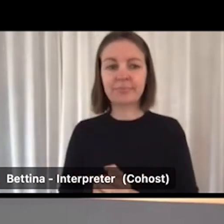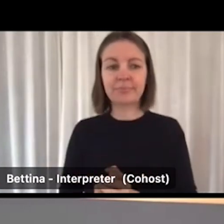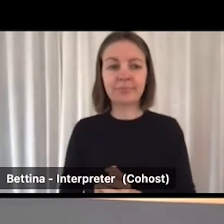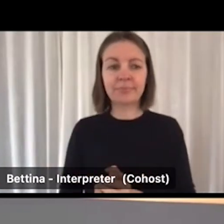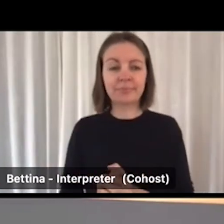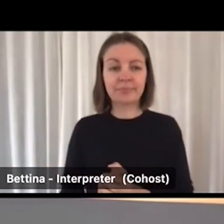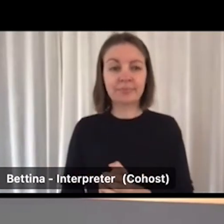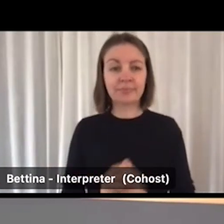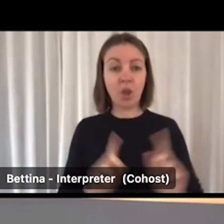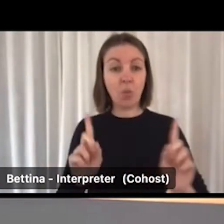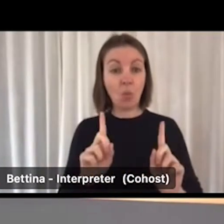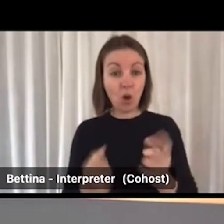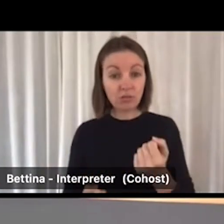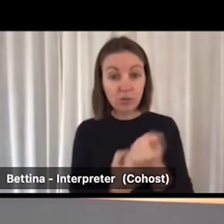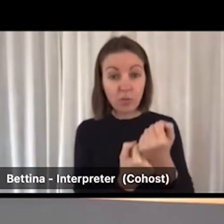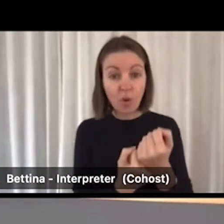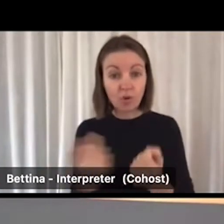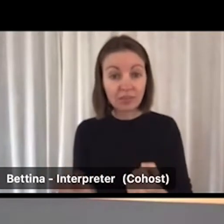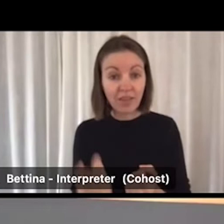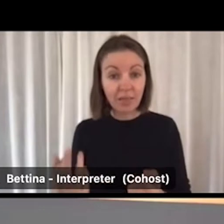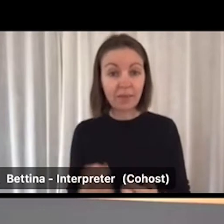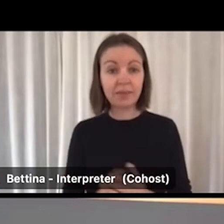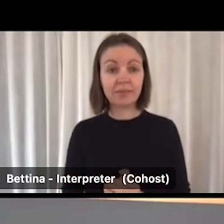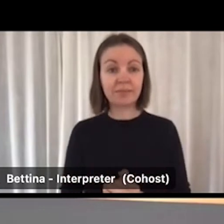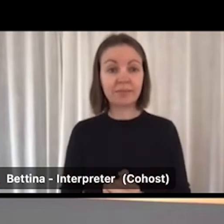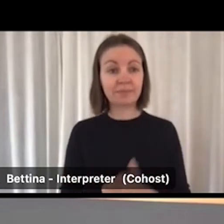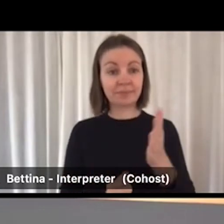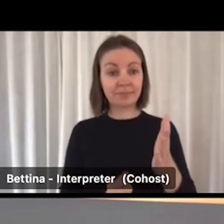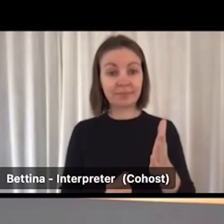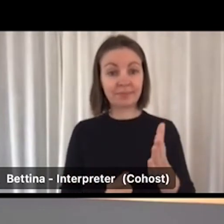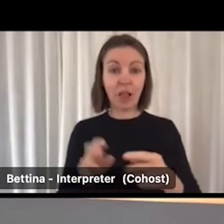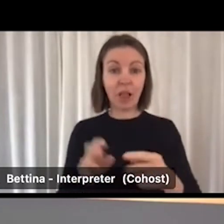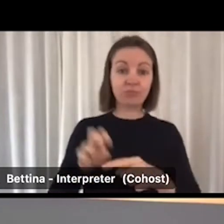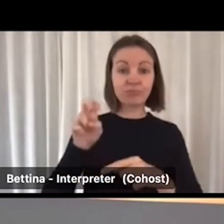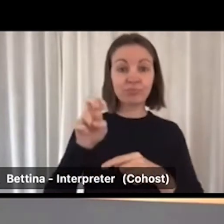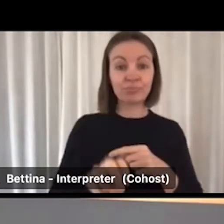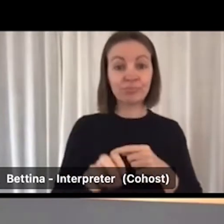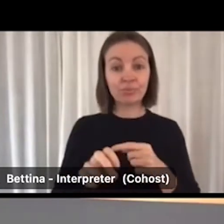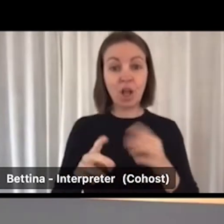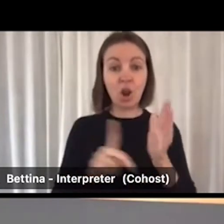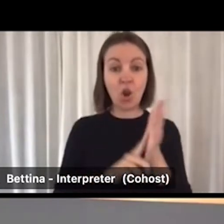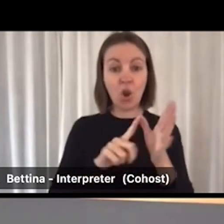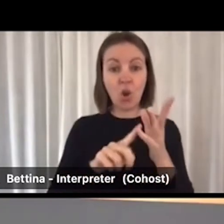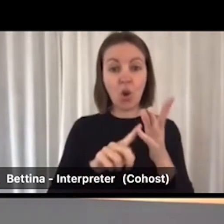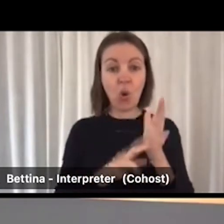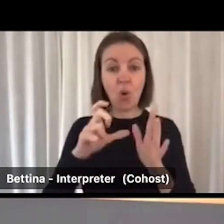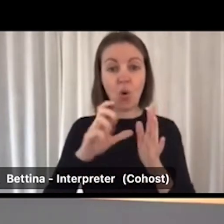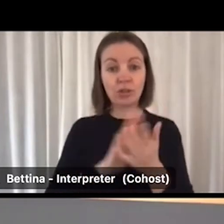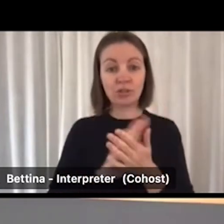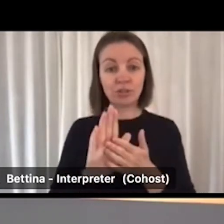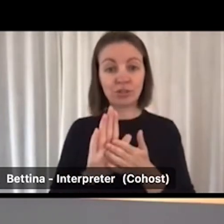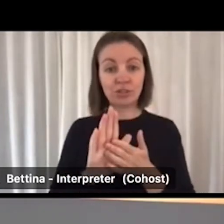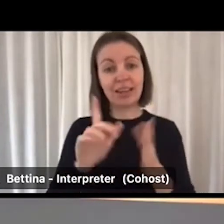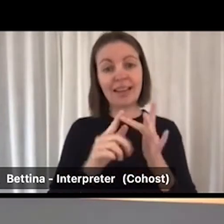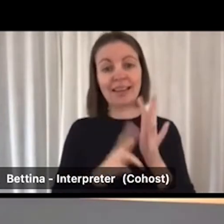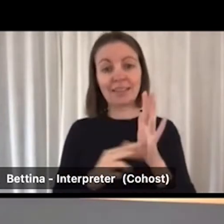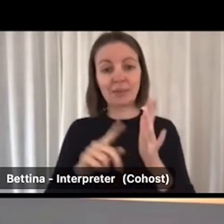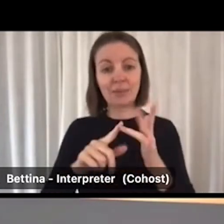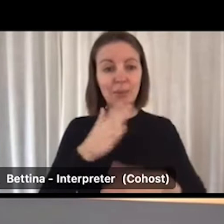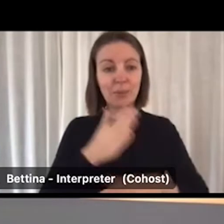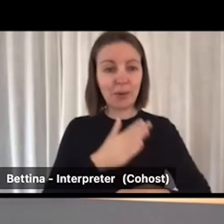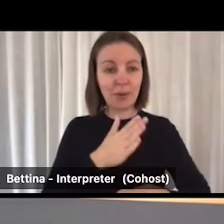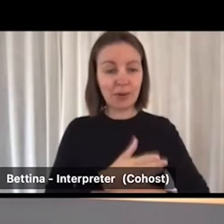the supports available to you. Launch into Workforce employers a different way of recruiting. It's